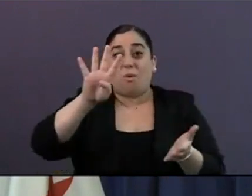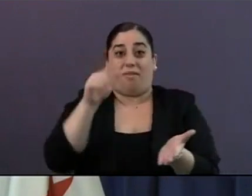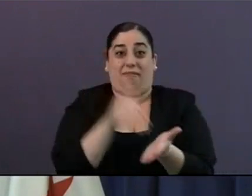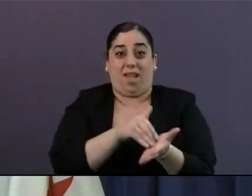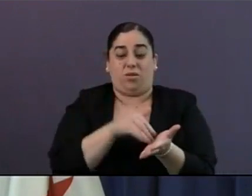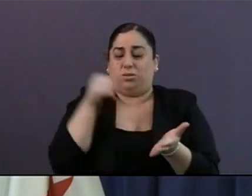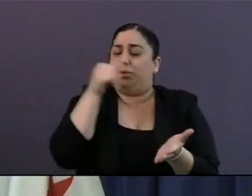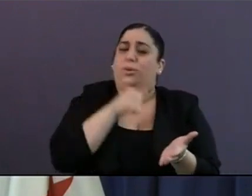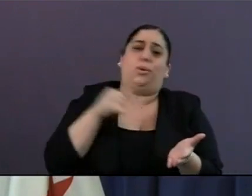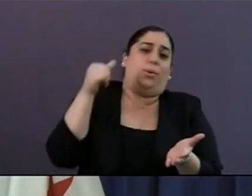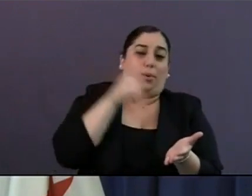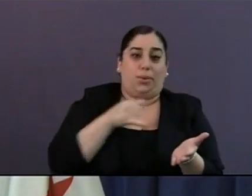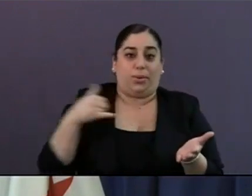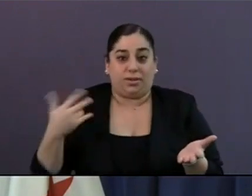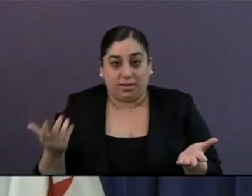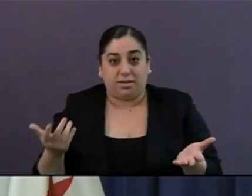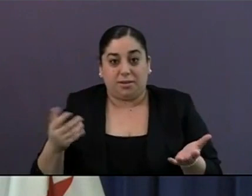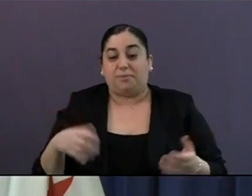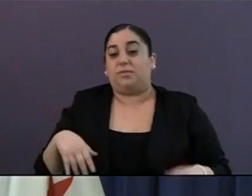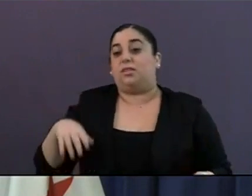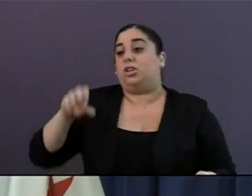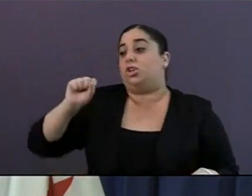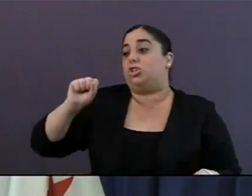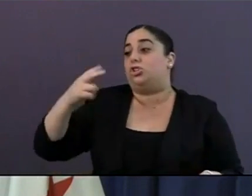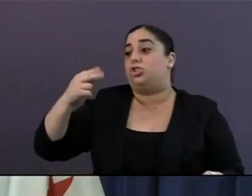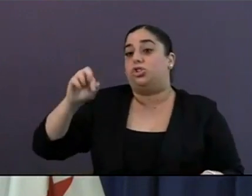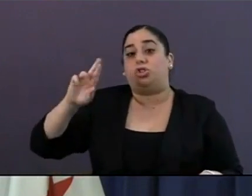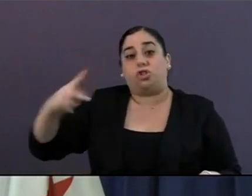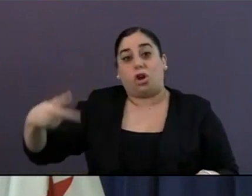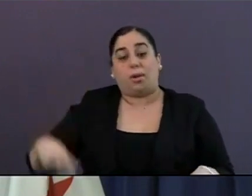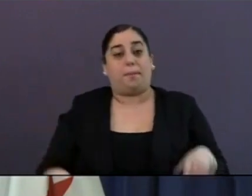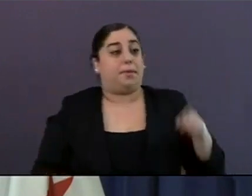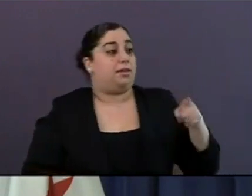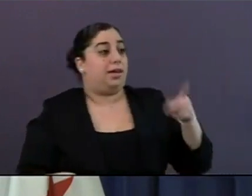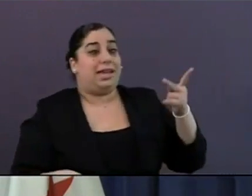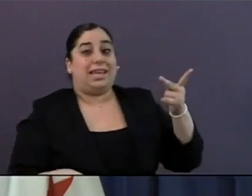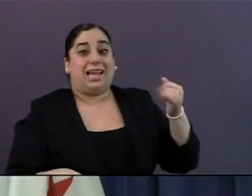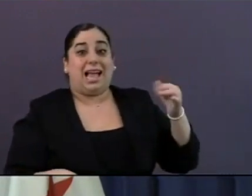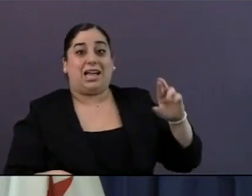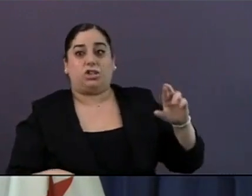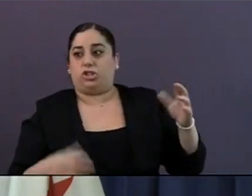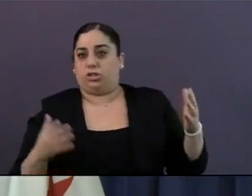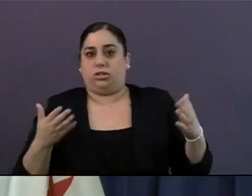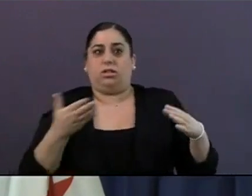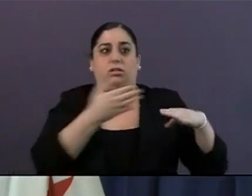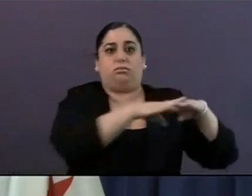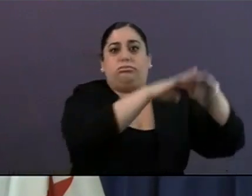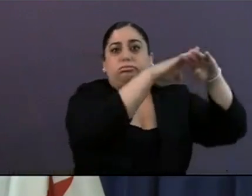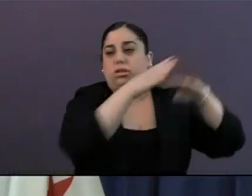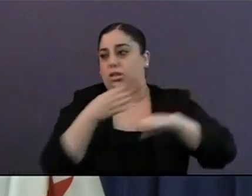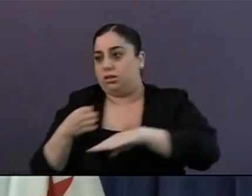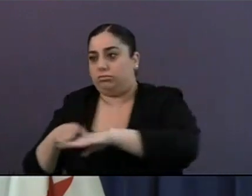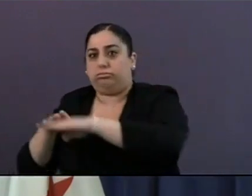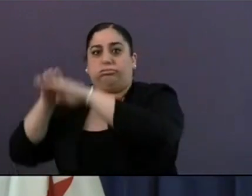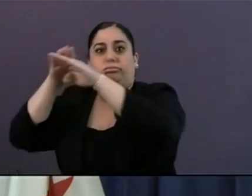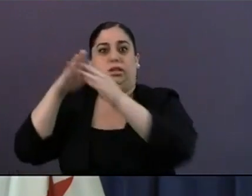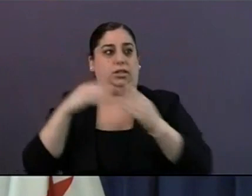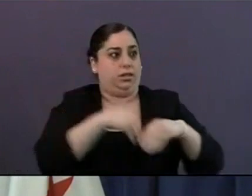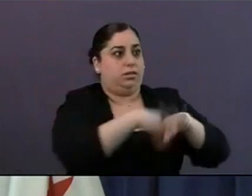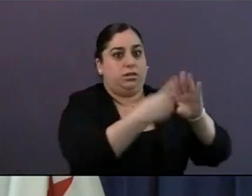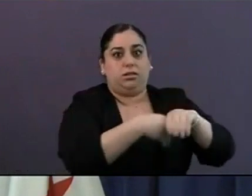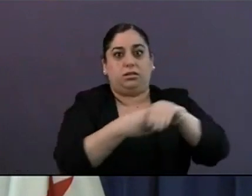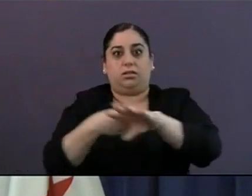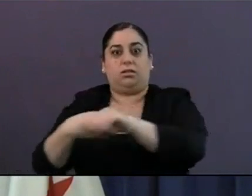conducting thousands of consultations each day with a similar increase in customer demand. So you're going to get a firsthand